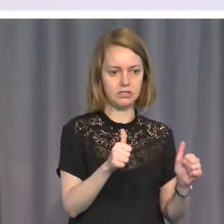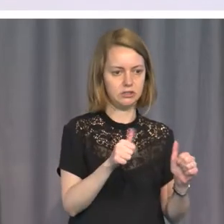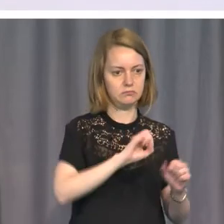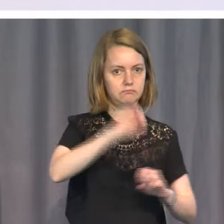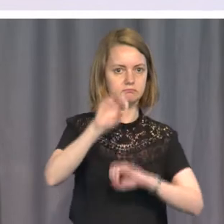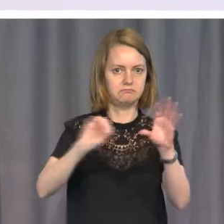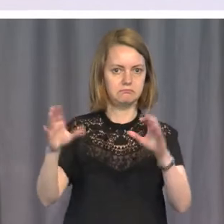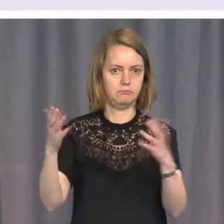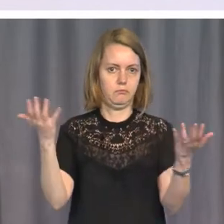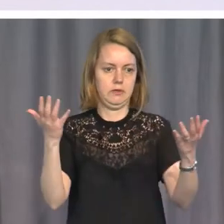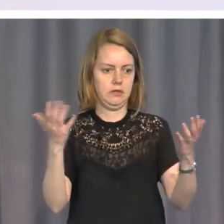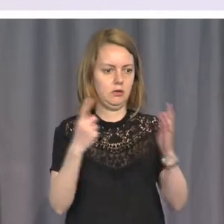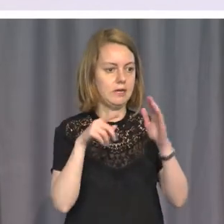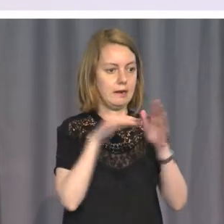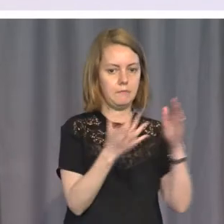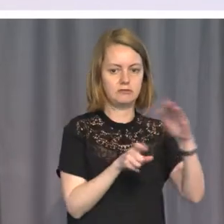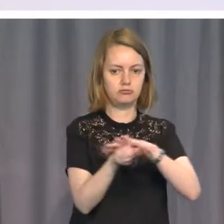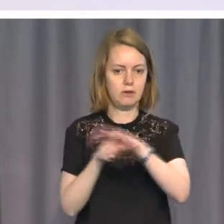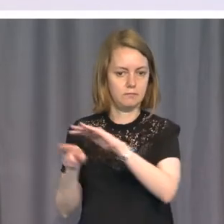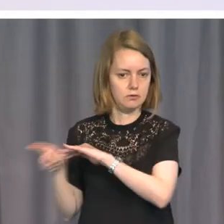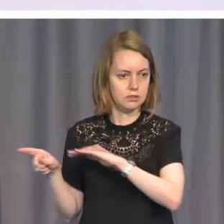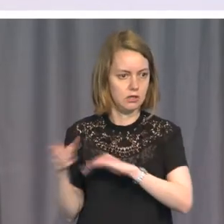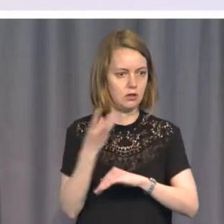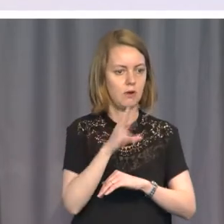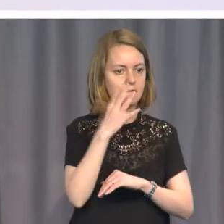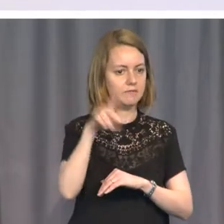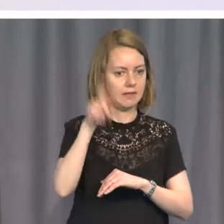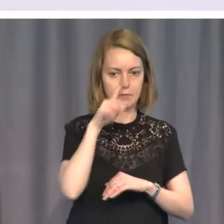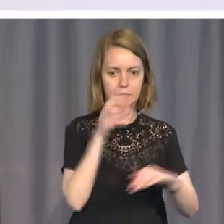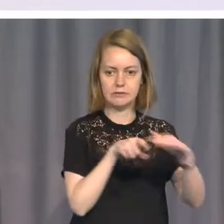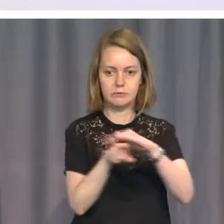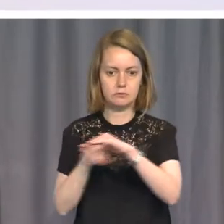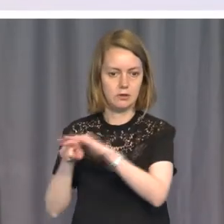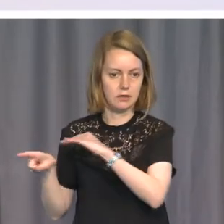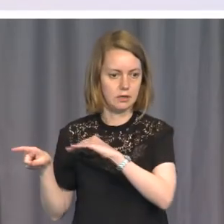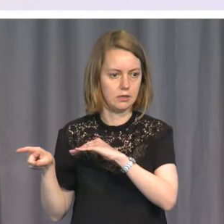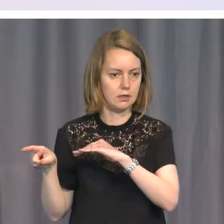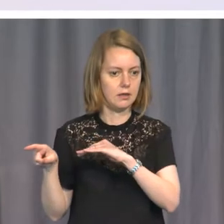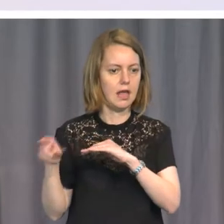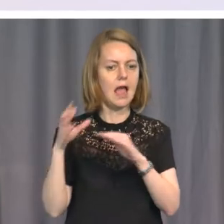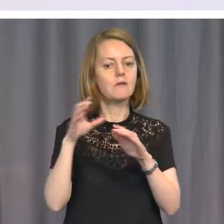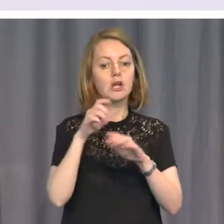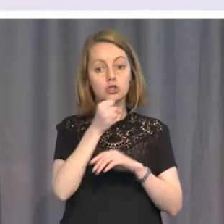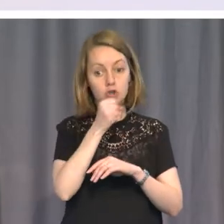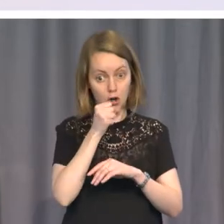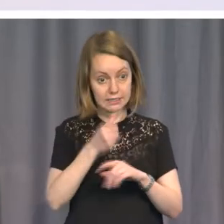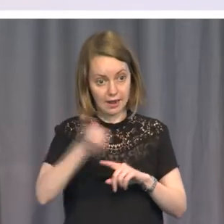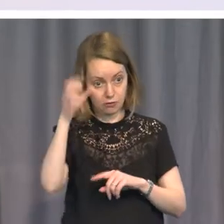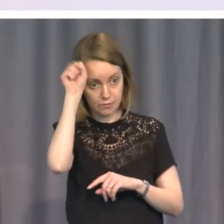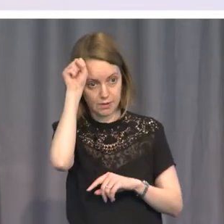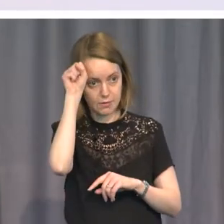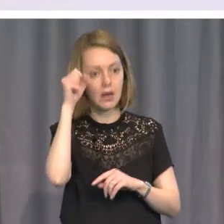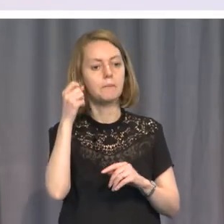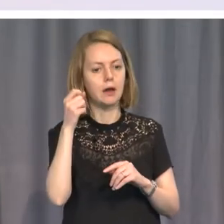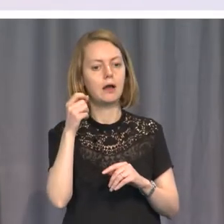the media ban, the truth about this conflict was captured in fleeting and grainy images on handheld